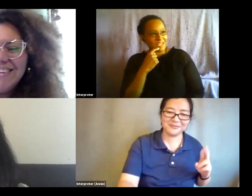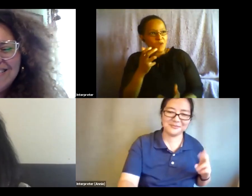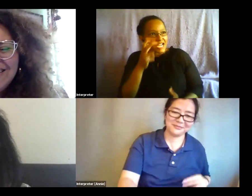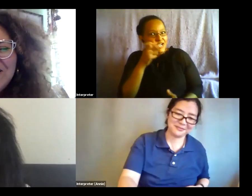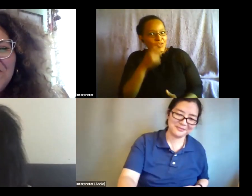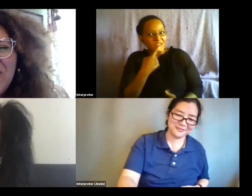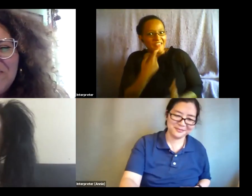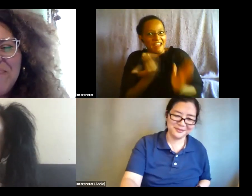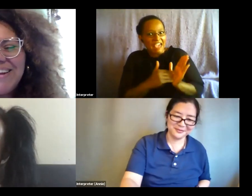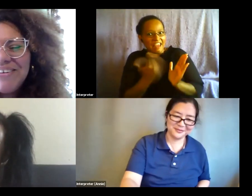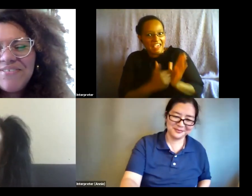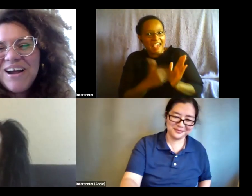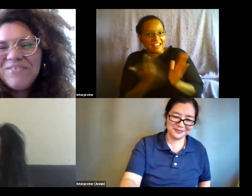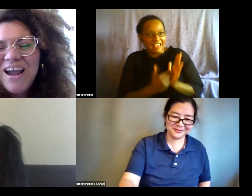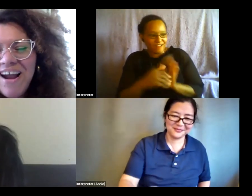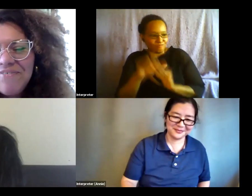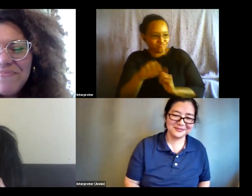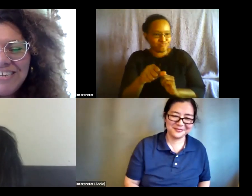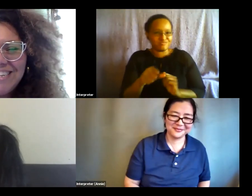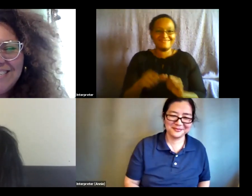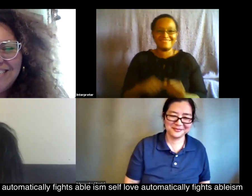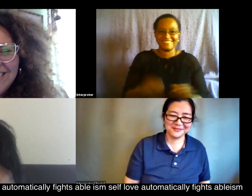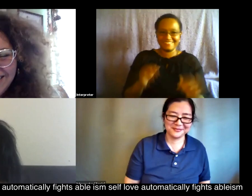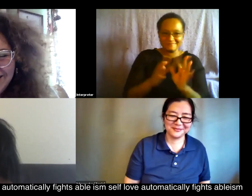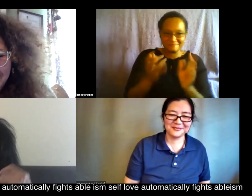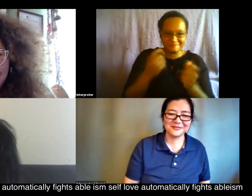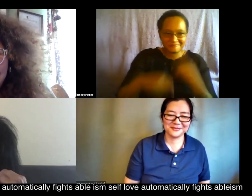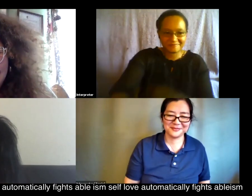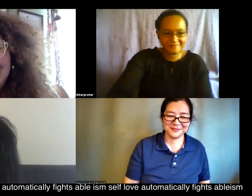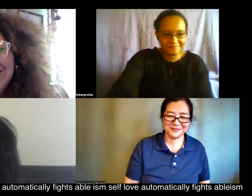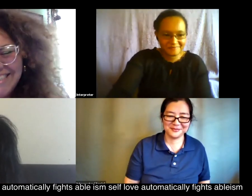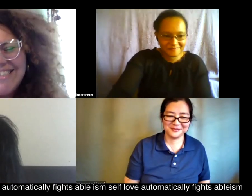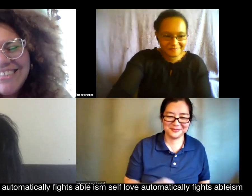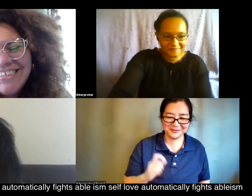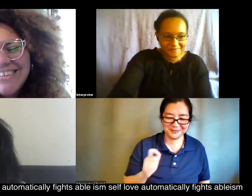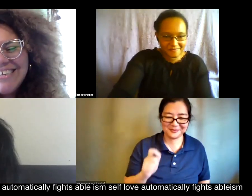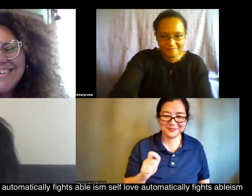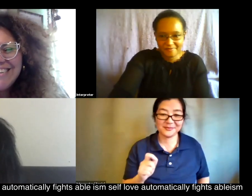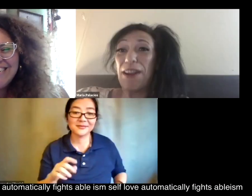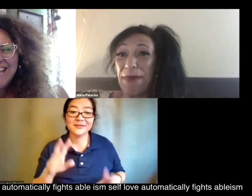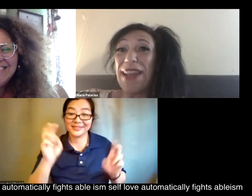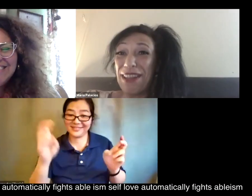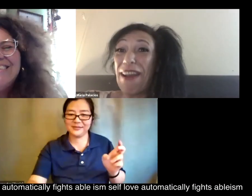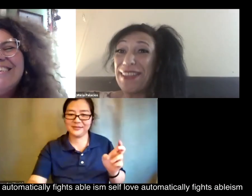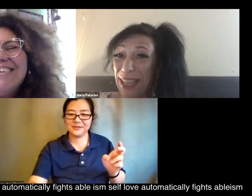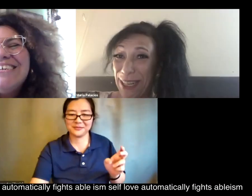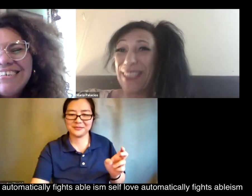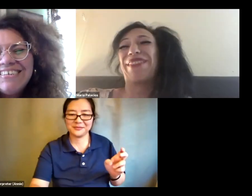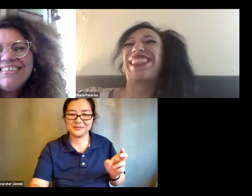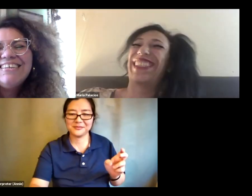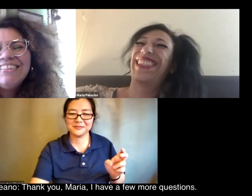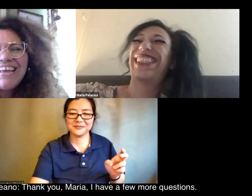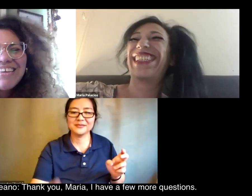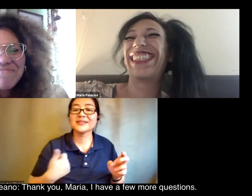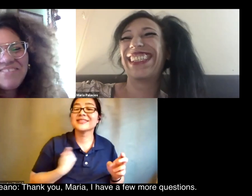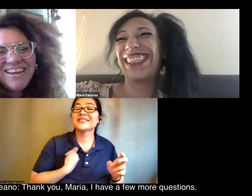a little bit in loop self-love automatically fights ableism self-love automatically fights ableism